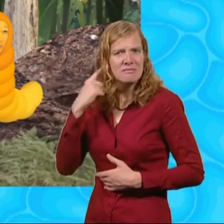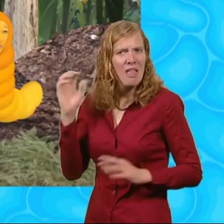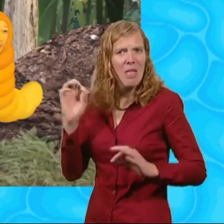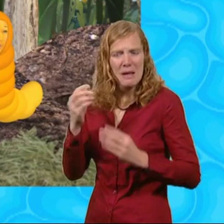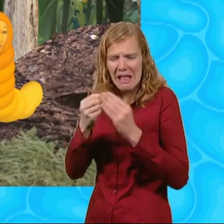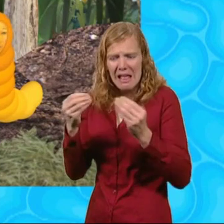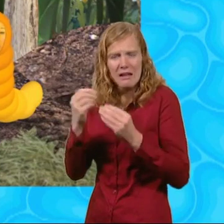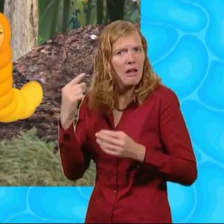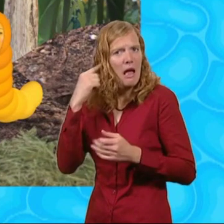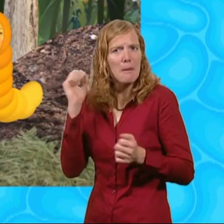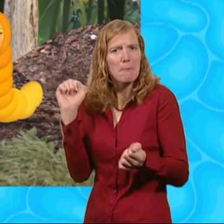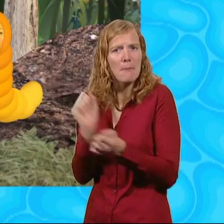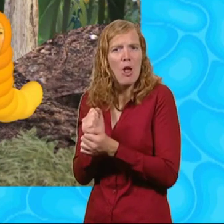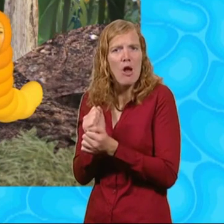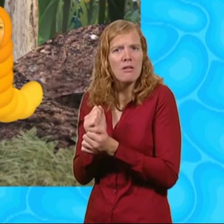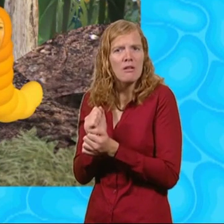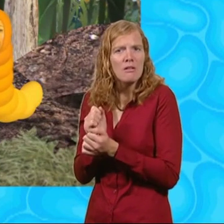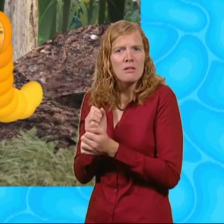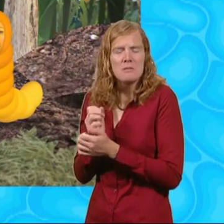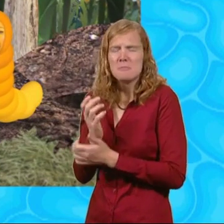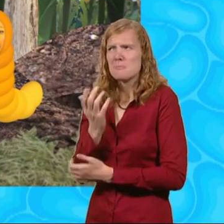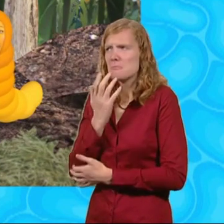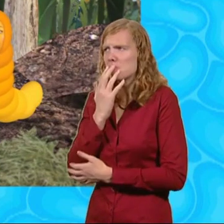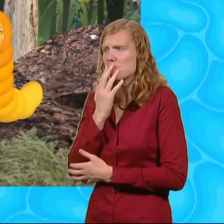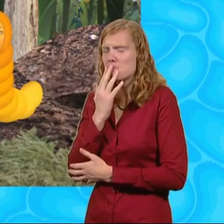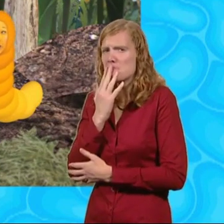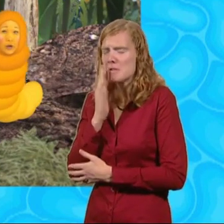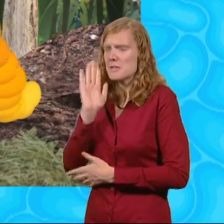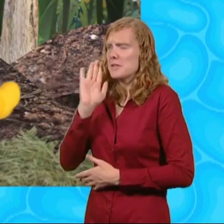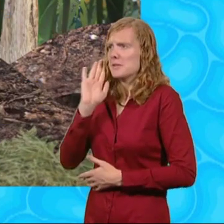Hmm. He must have hay in his ear.